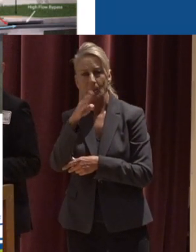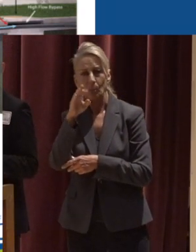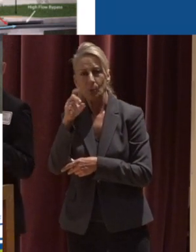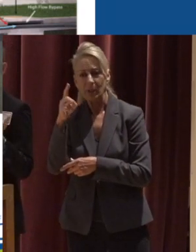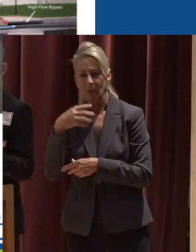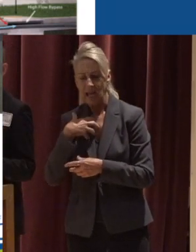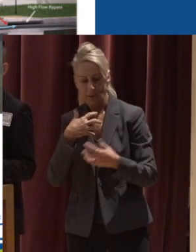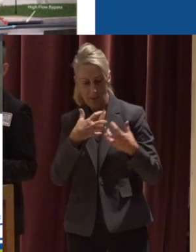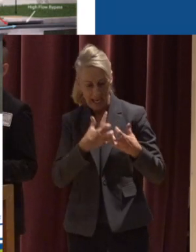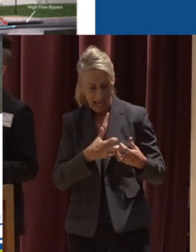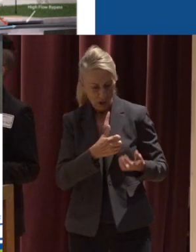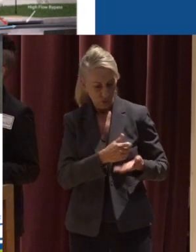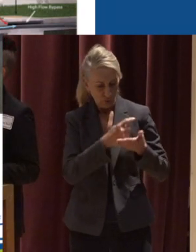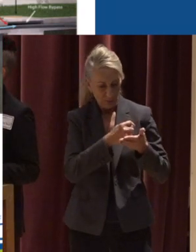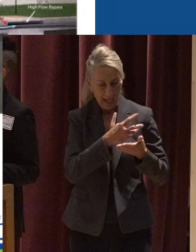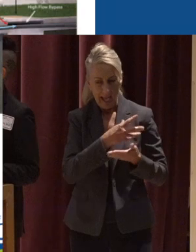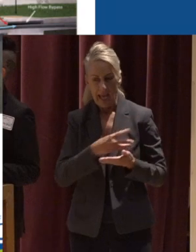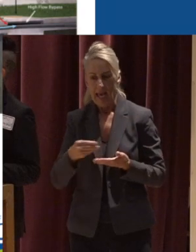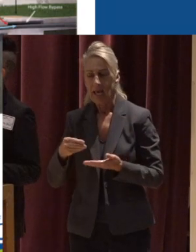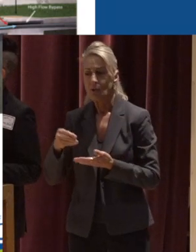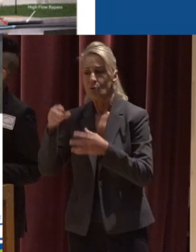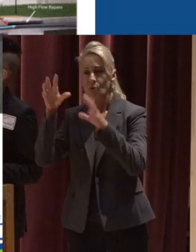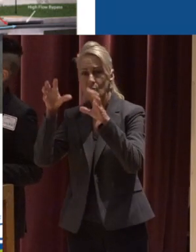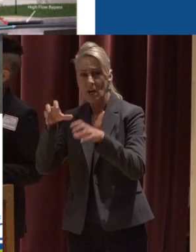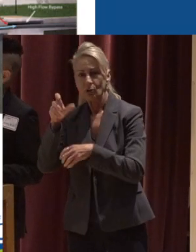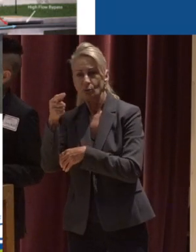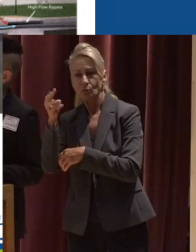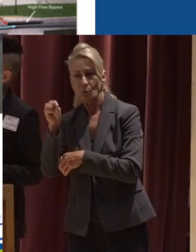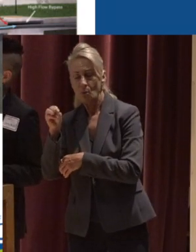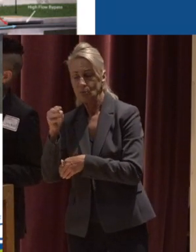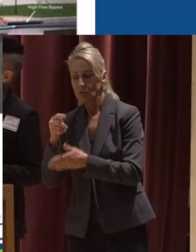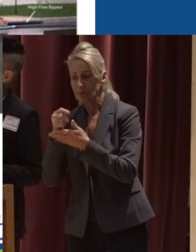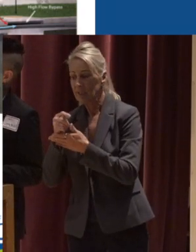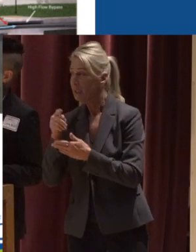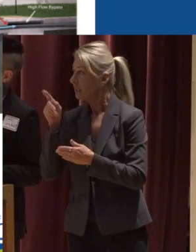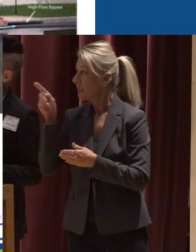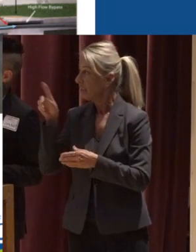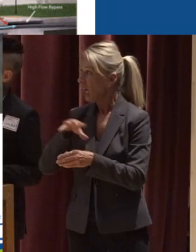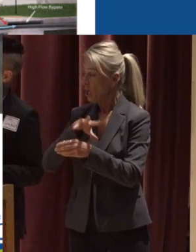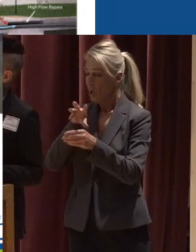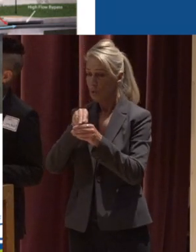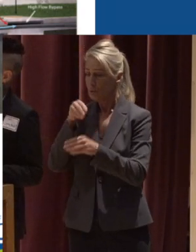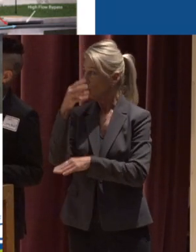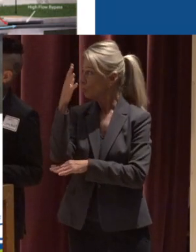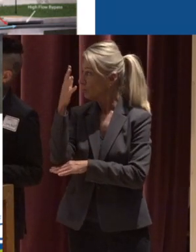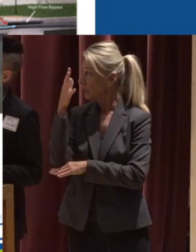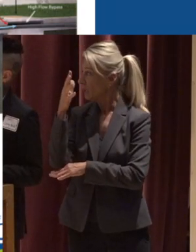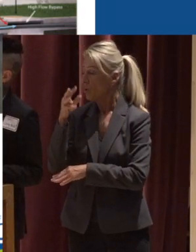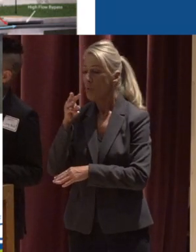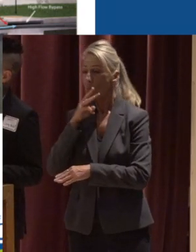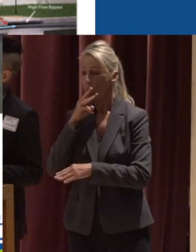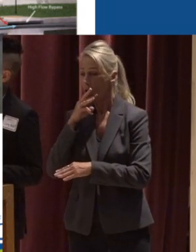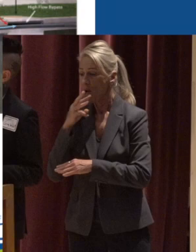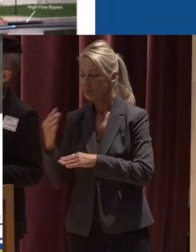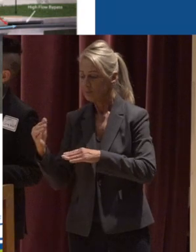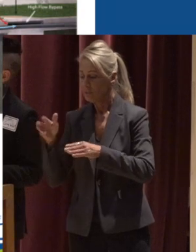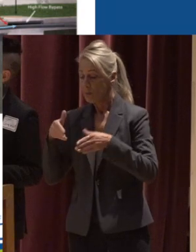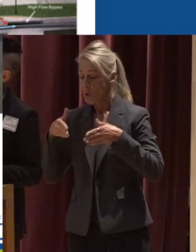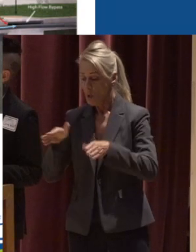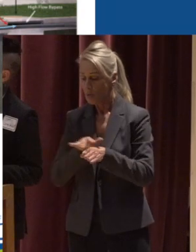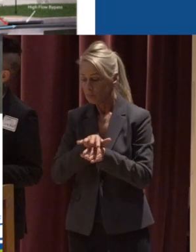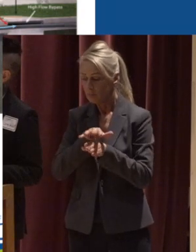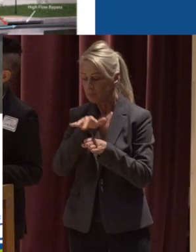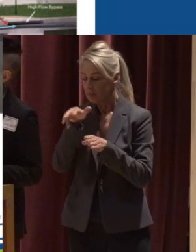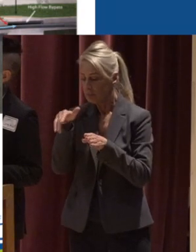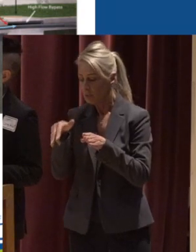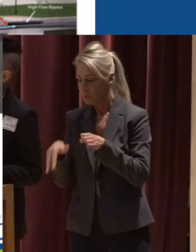have mechanical treatment and green stormwater treatment Filteras system includes a tree Water does come in off the roadway It